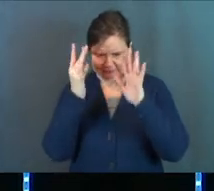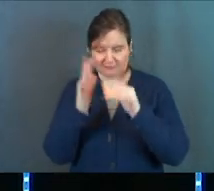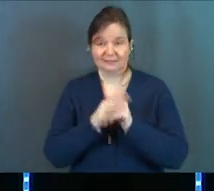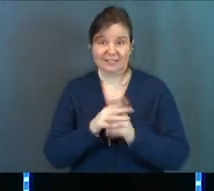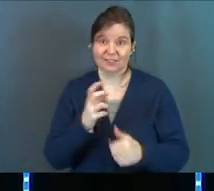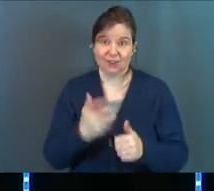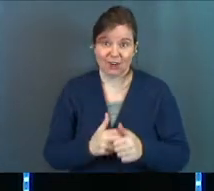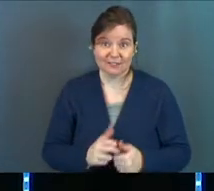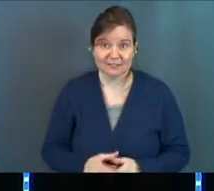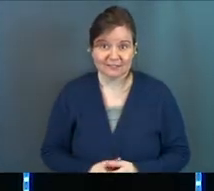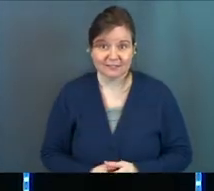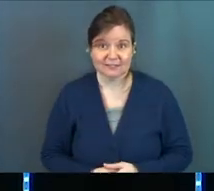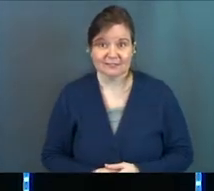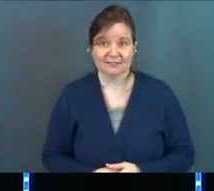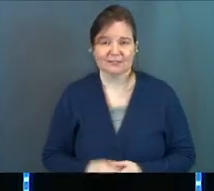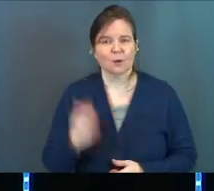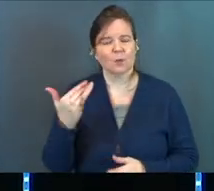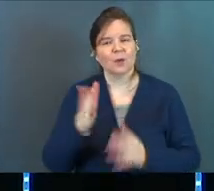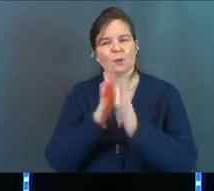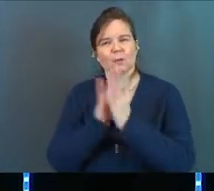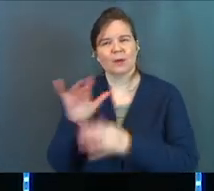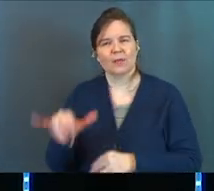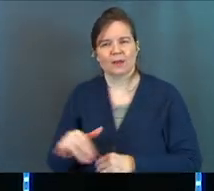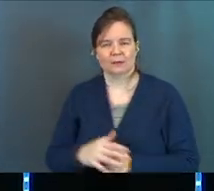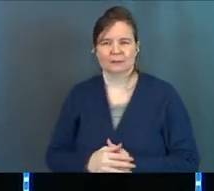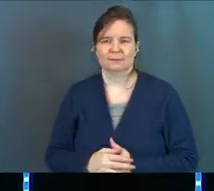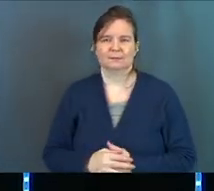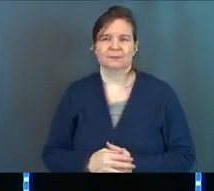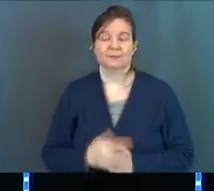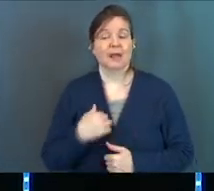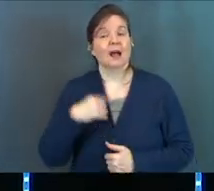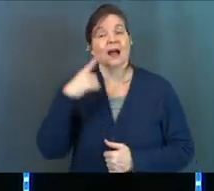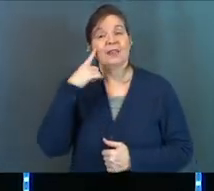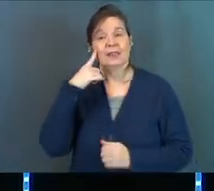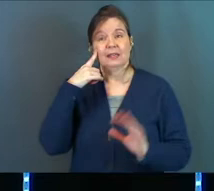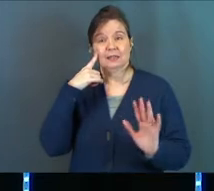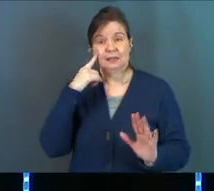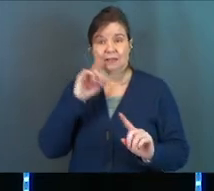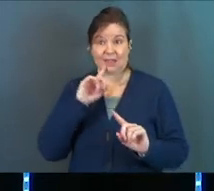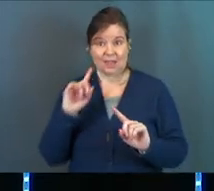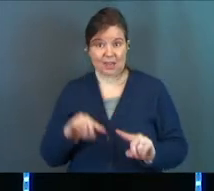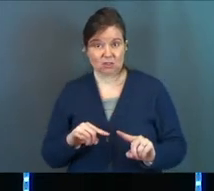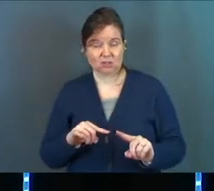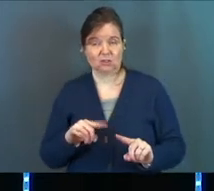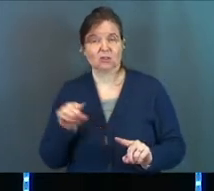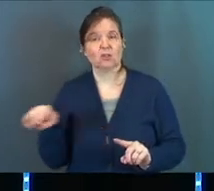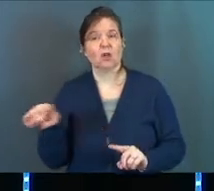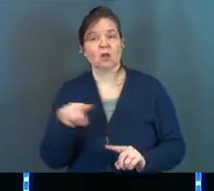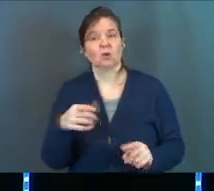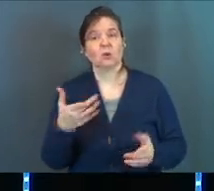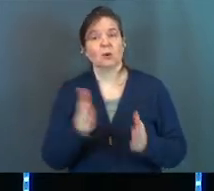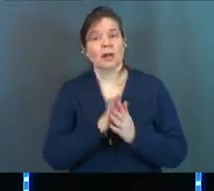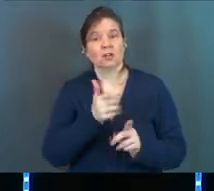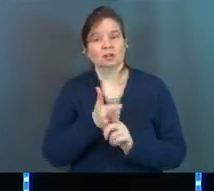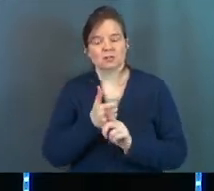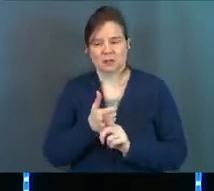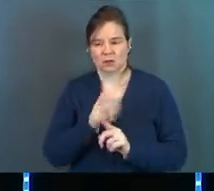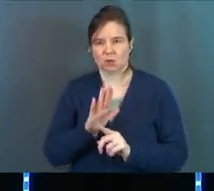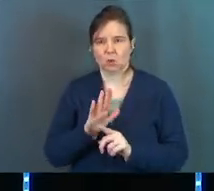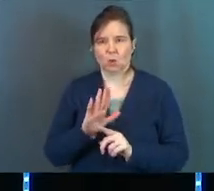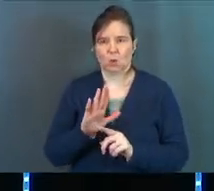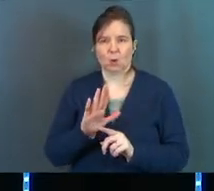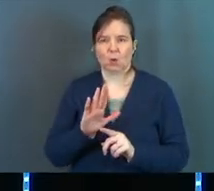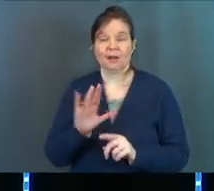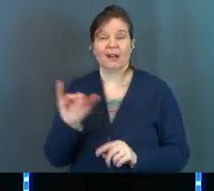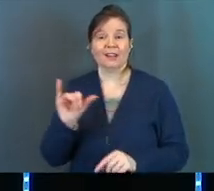It's hard. Why do we pray it? I think the answer to this is that you would ask yourself, what's your